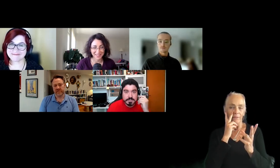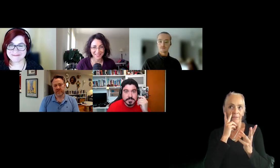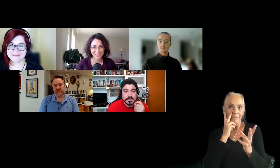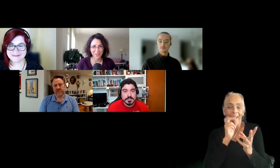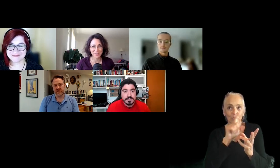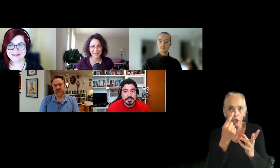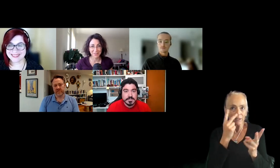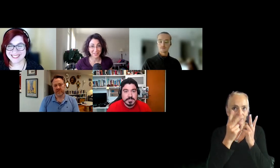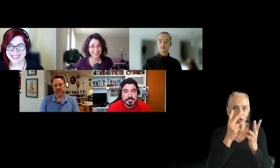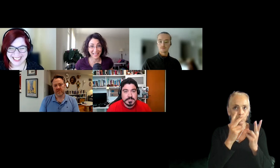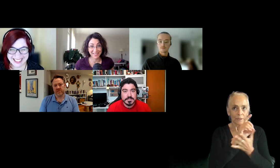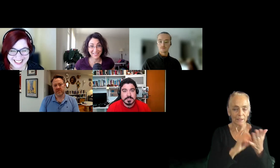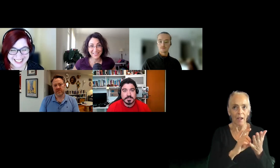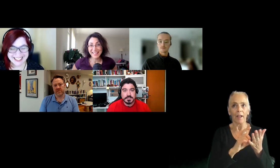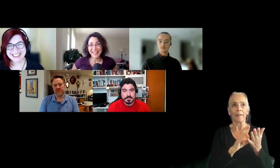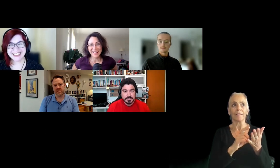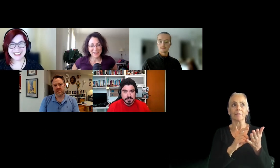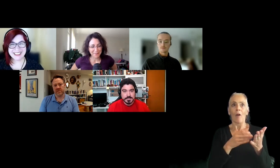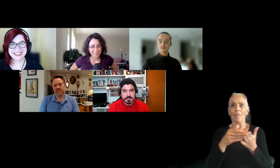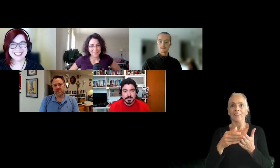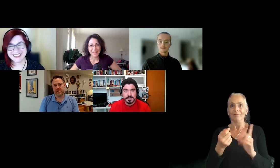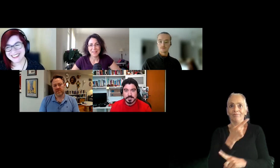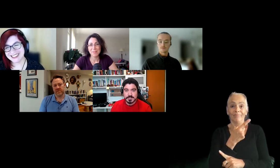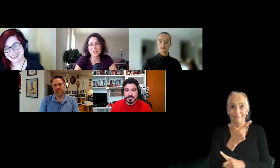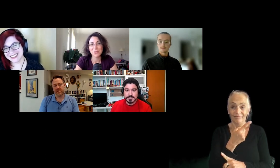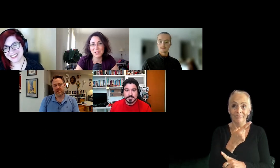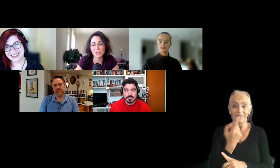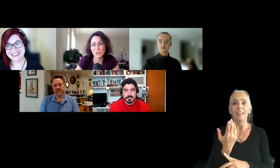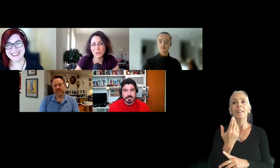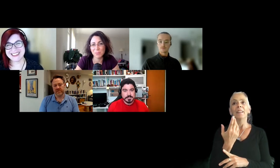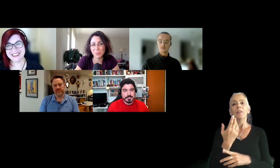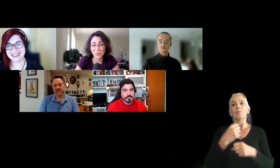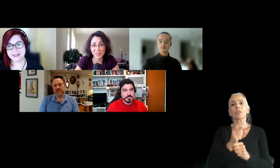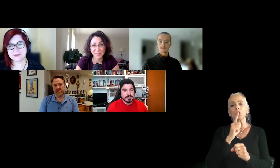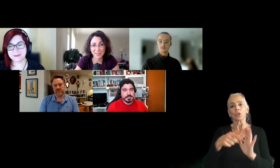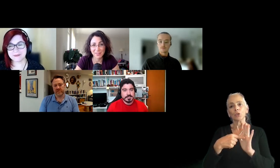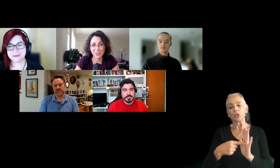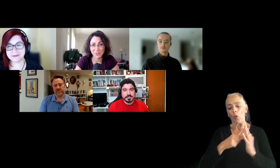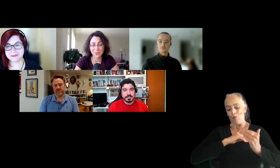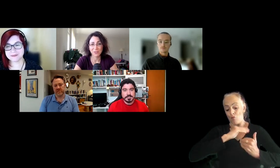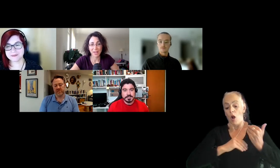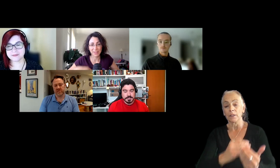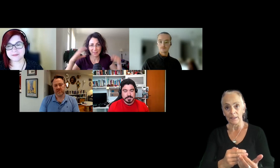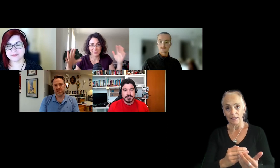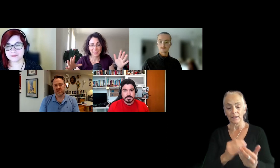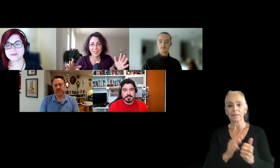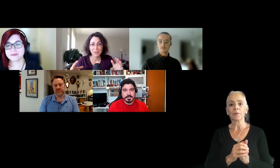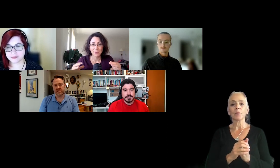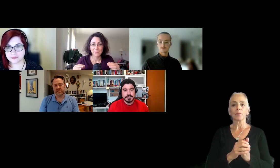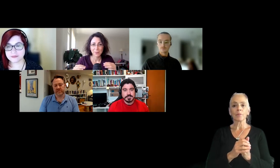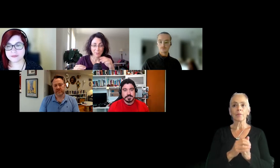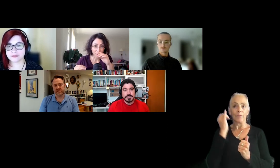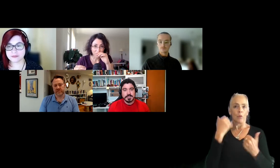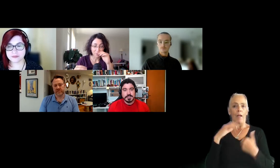just that. It's oftentimes not that at all. And make sure that you show the process that you, so if you have a game study,